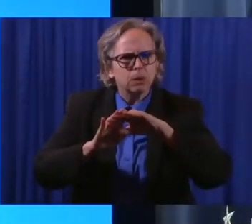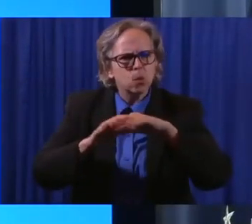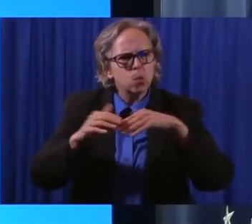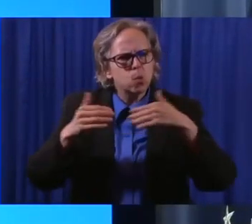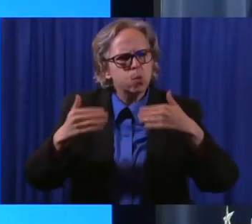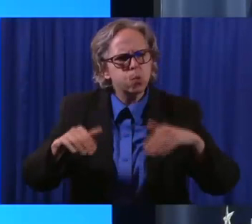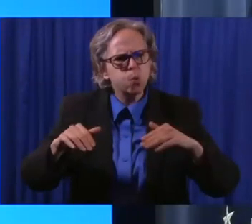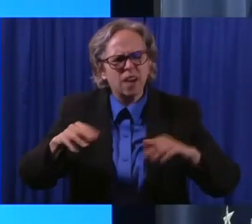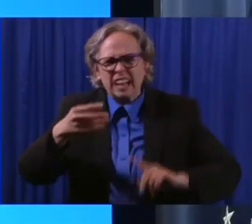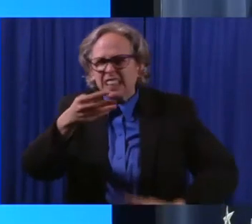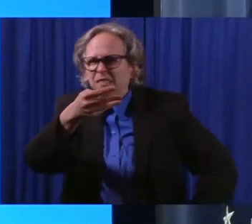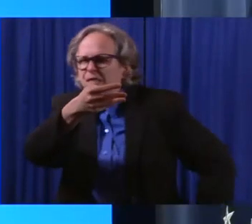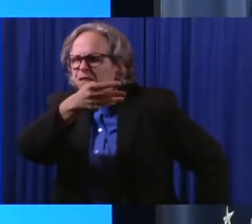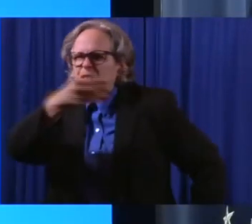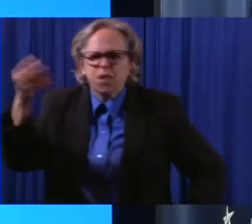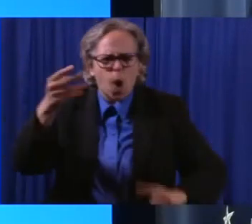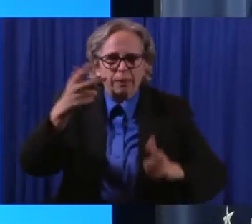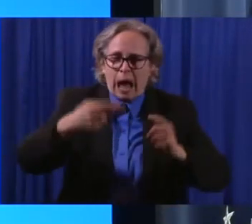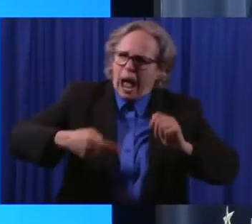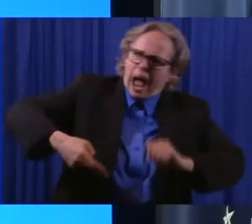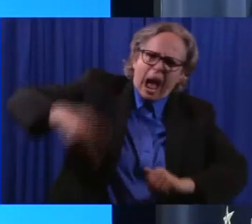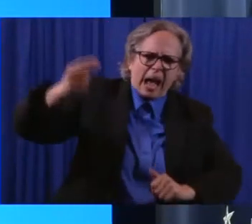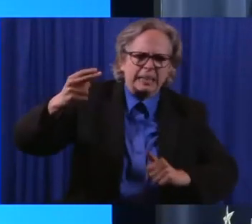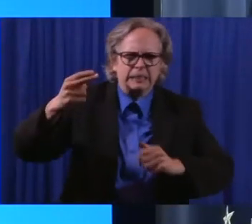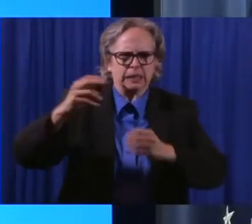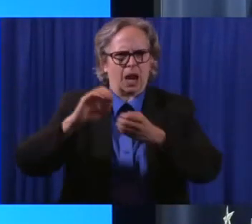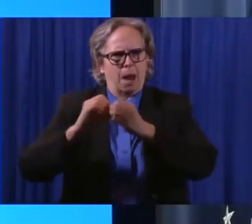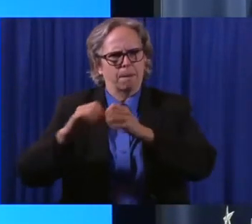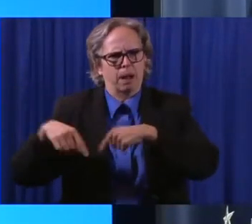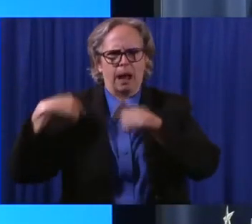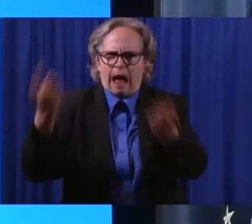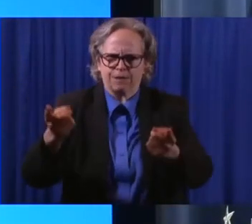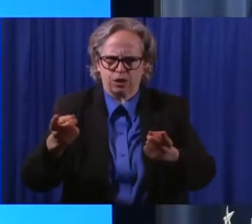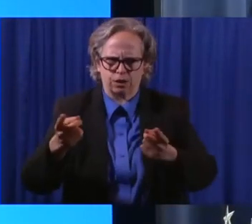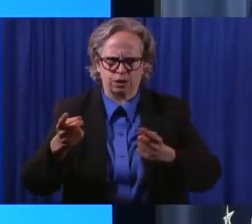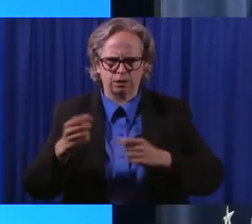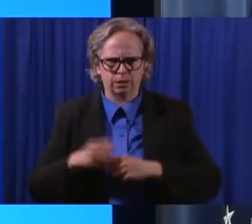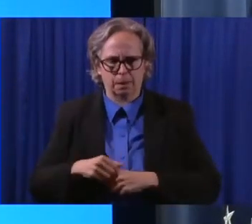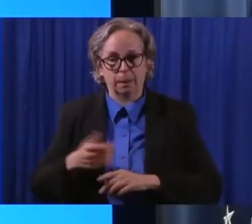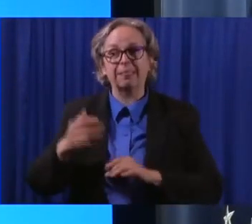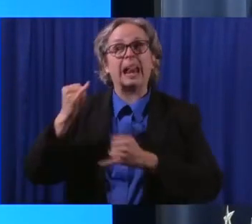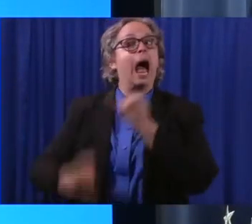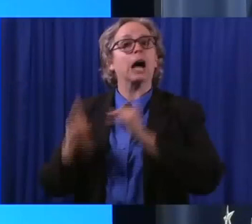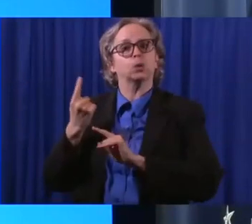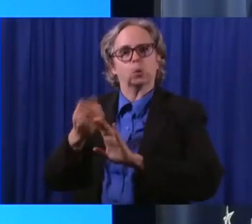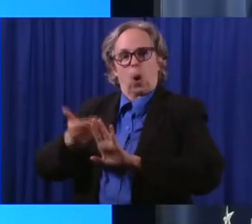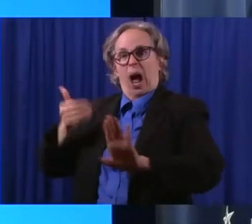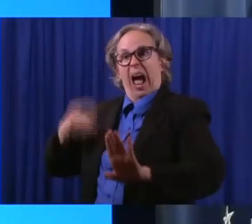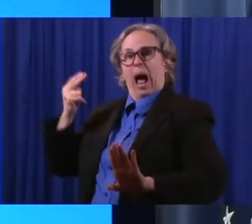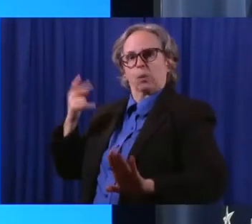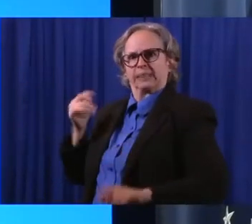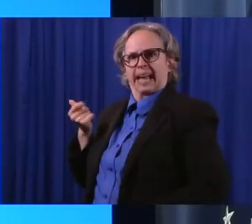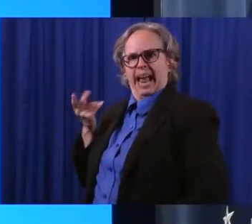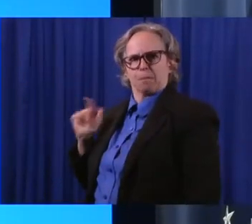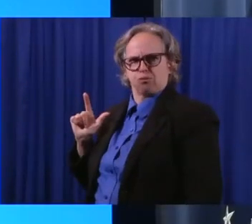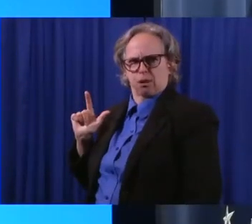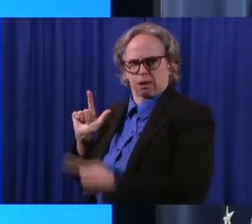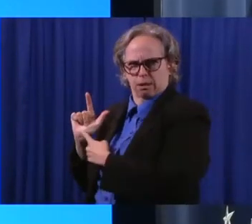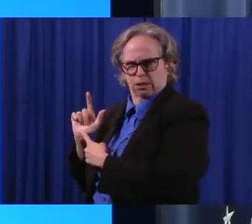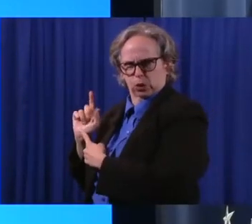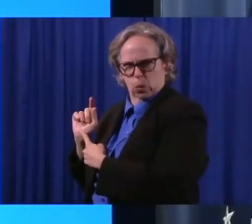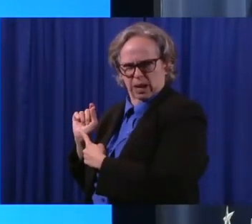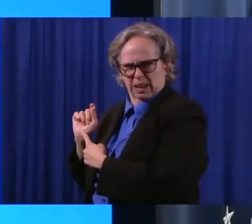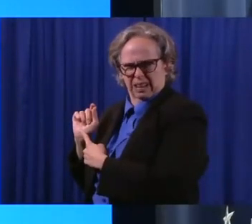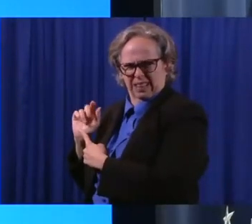report date. The earlier days were April 18th, the 20th, and those included significant testing in our prisons.